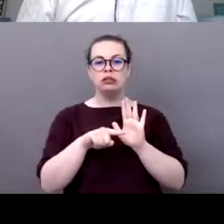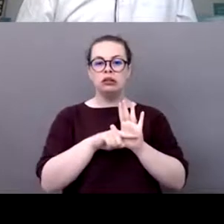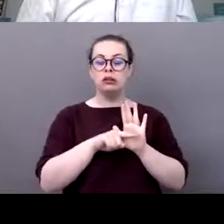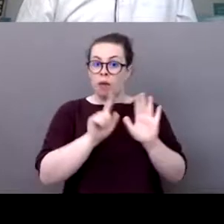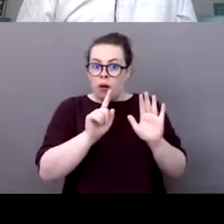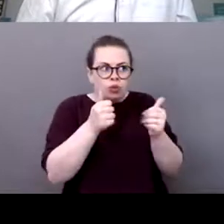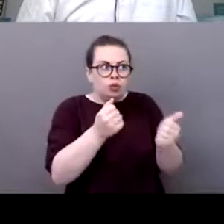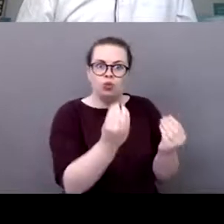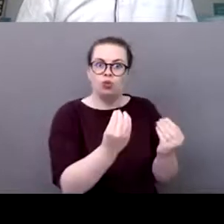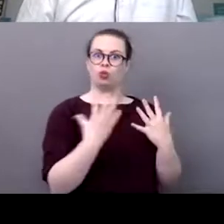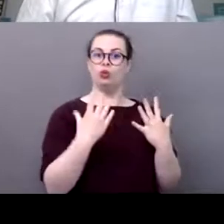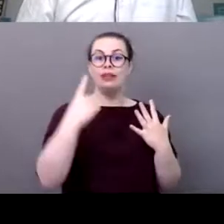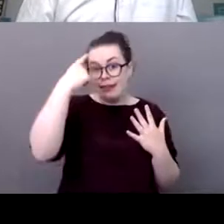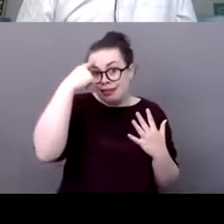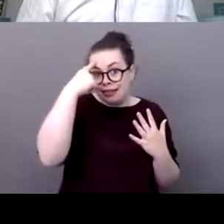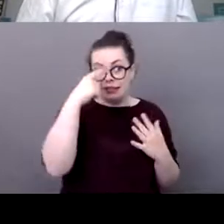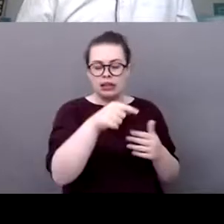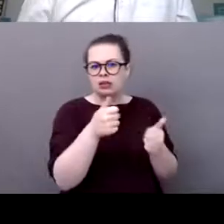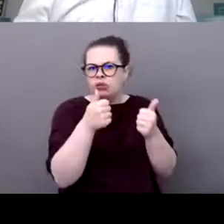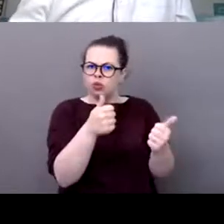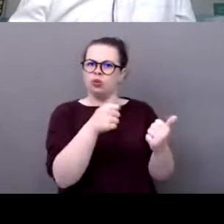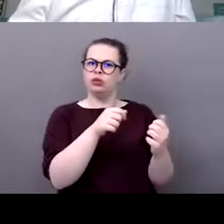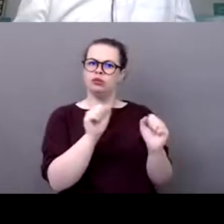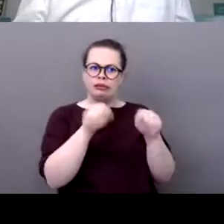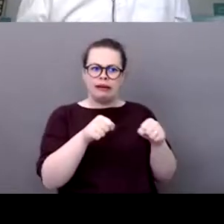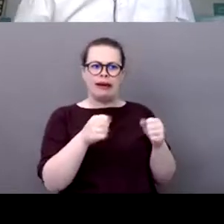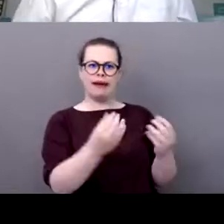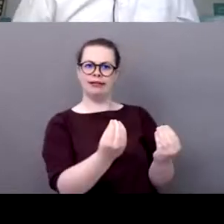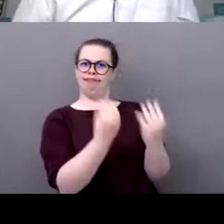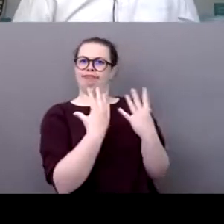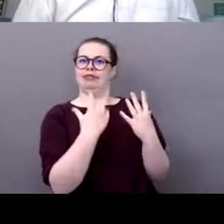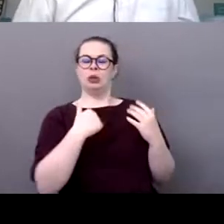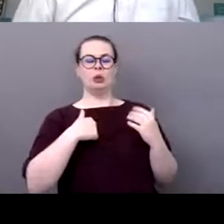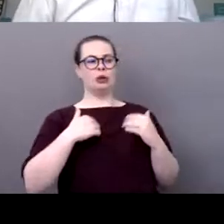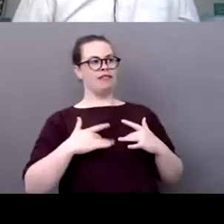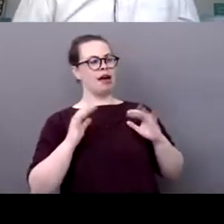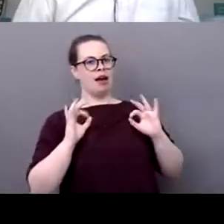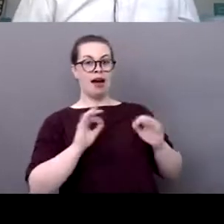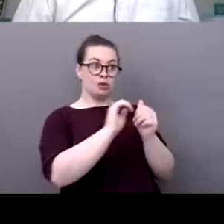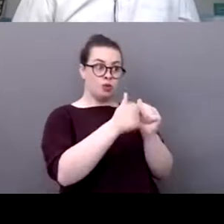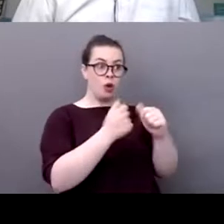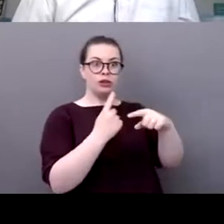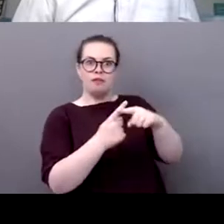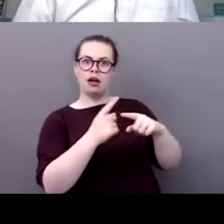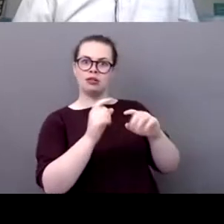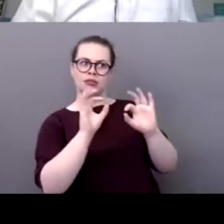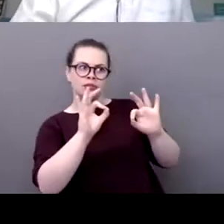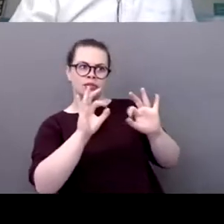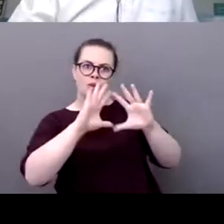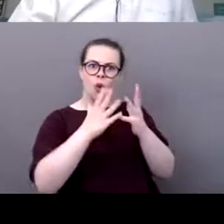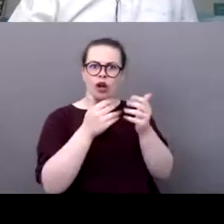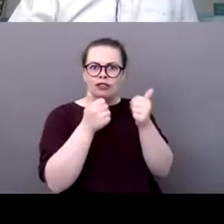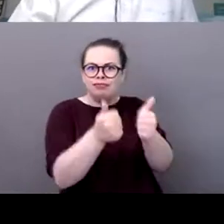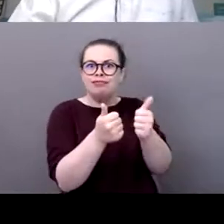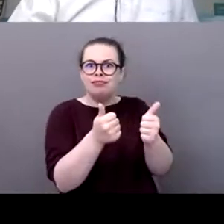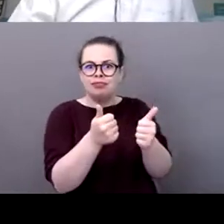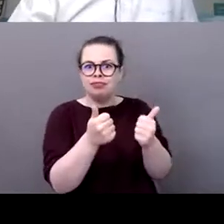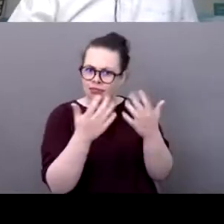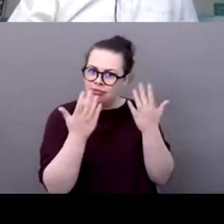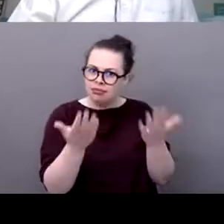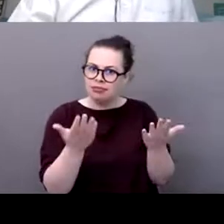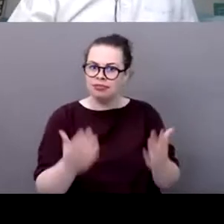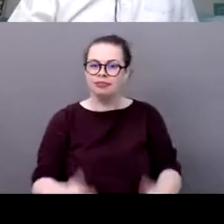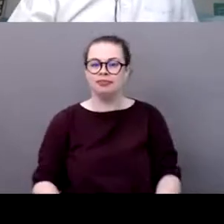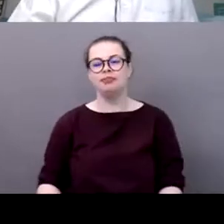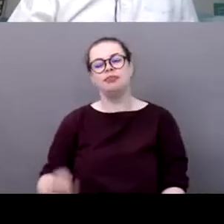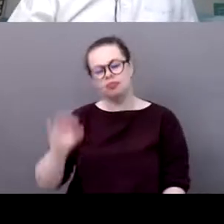of stories and certainly a fantastic setting for sports yeah definitely so we're gonna move